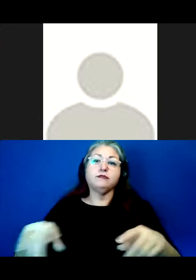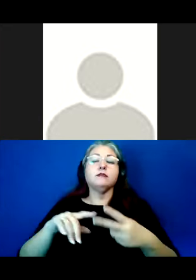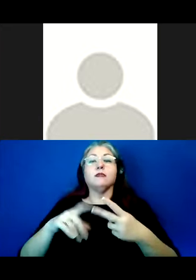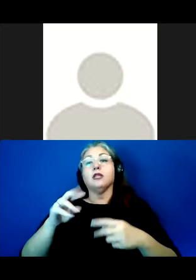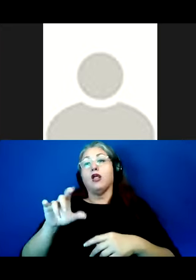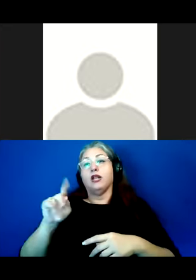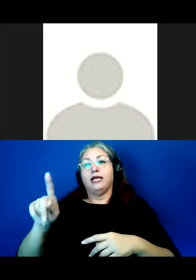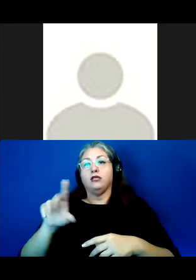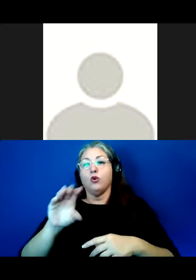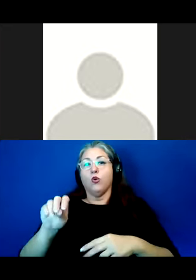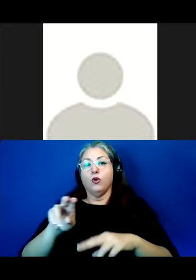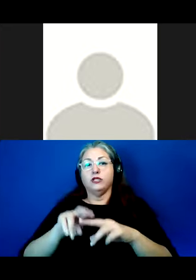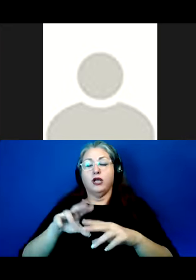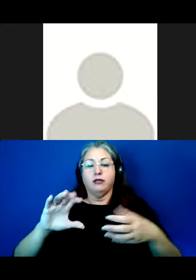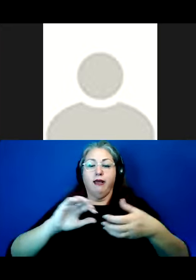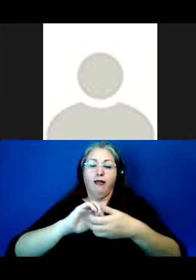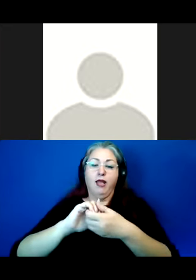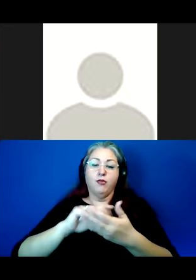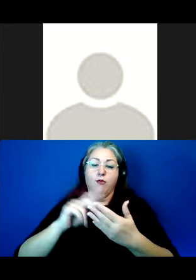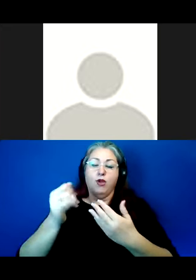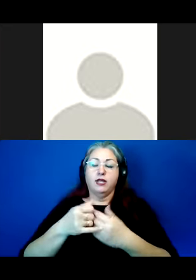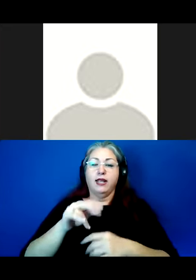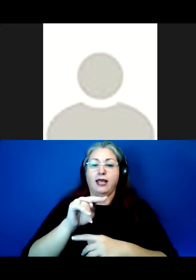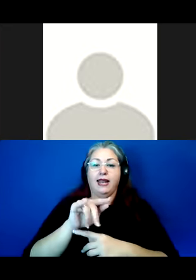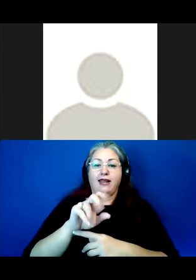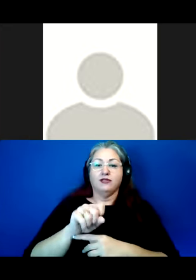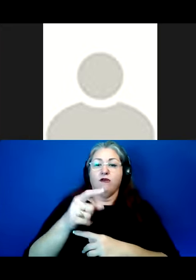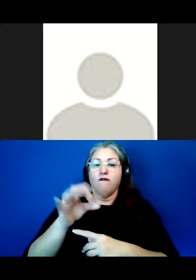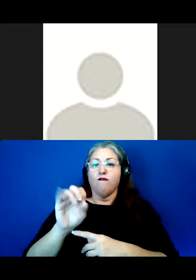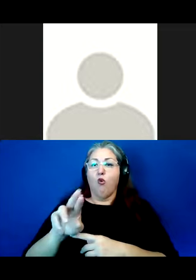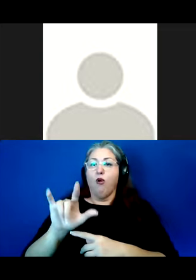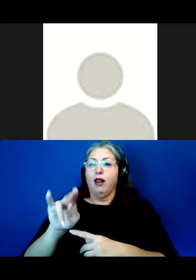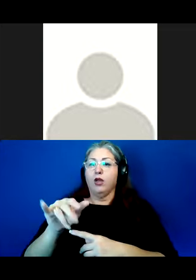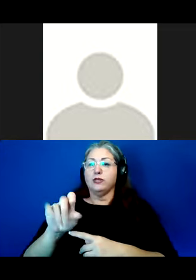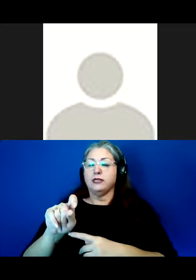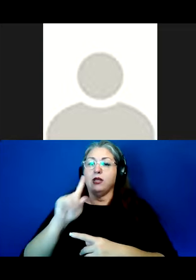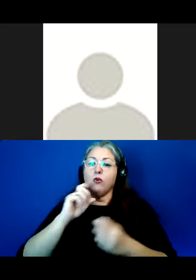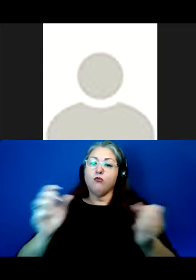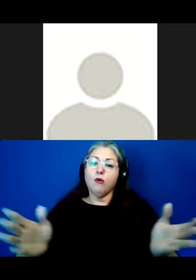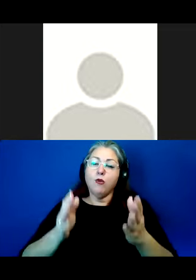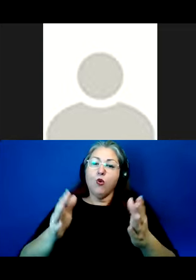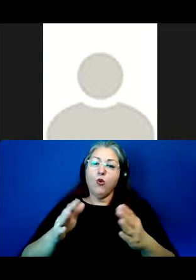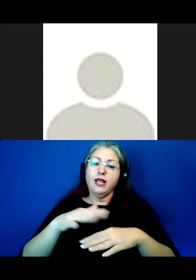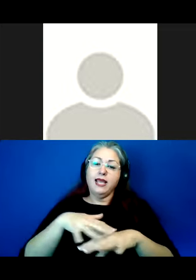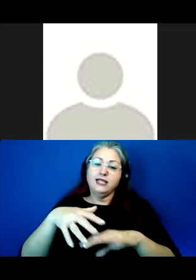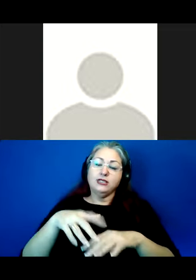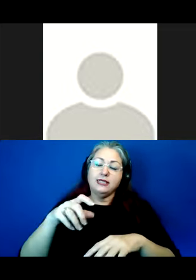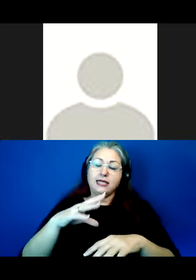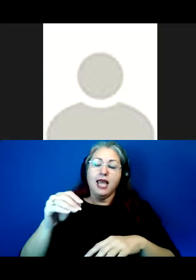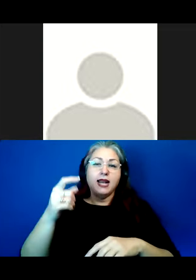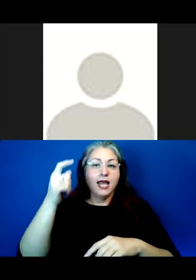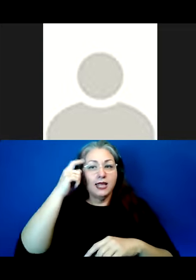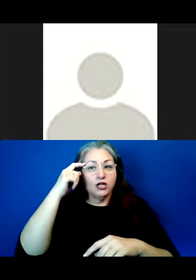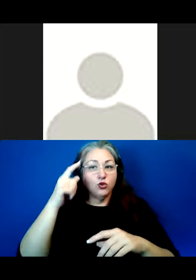co-chairs a collaborative project, Natives for Linguistics, which promotes indigenous needs and intellectual tools